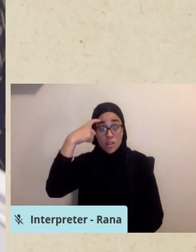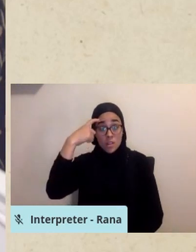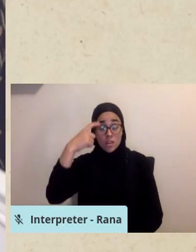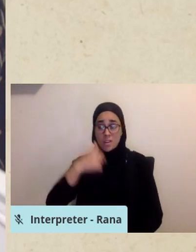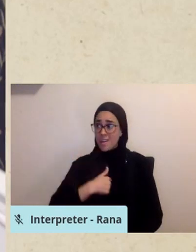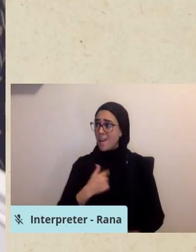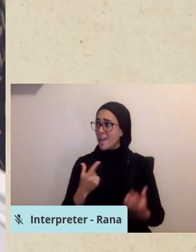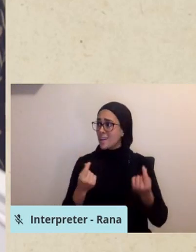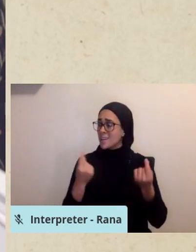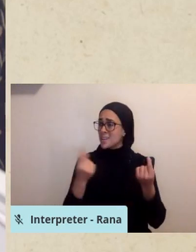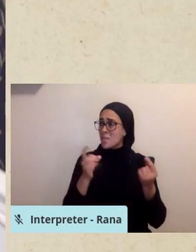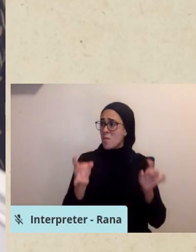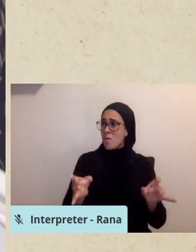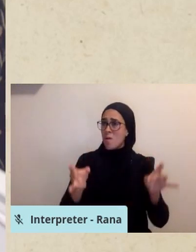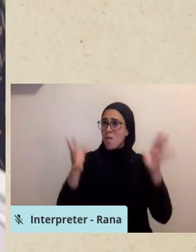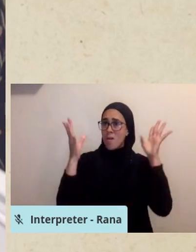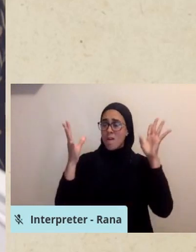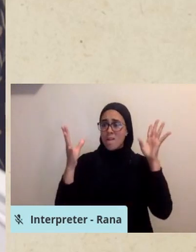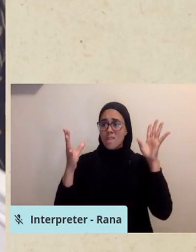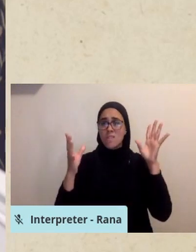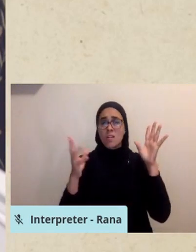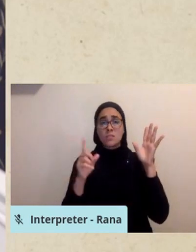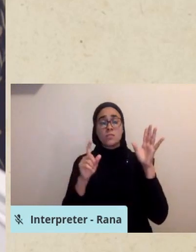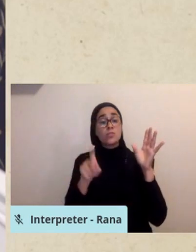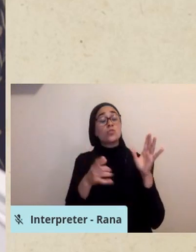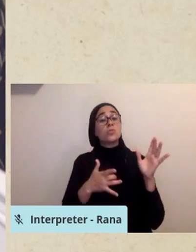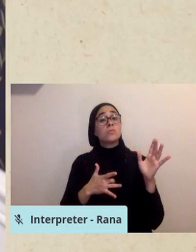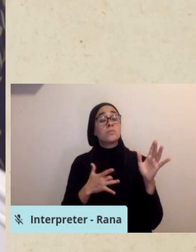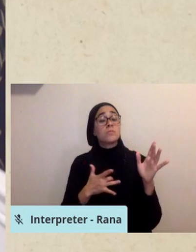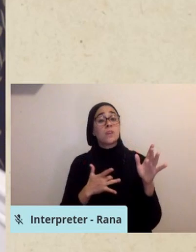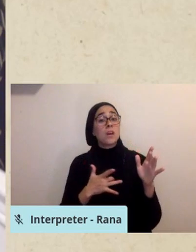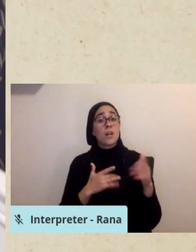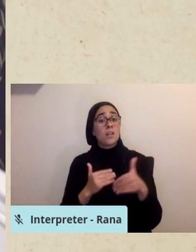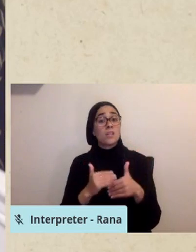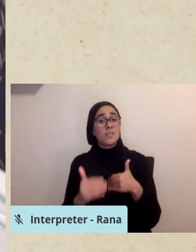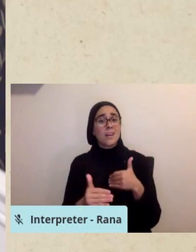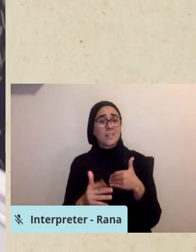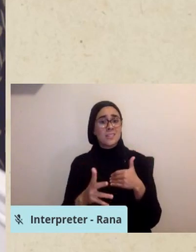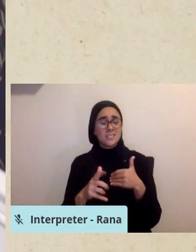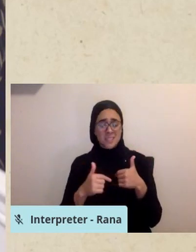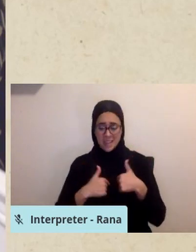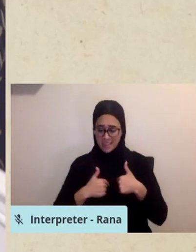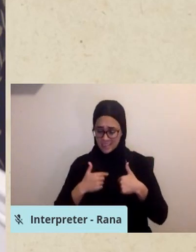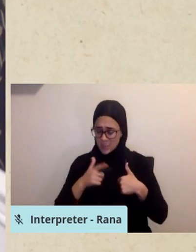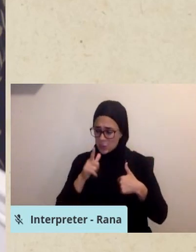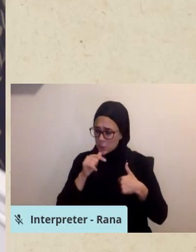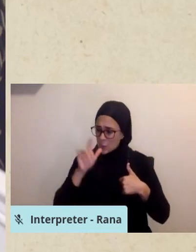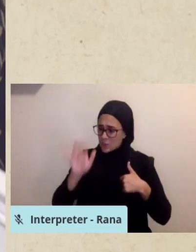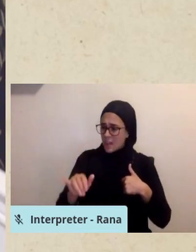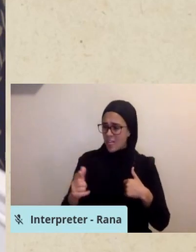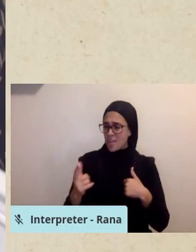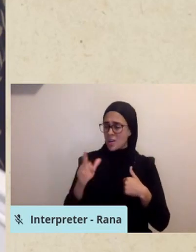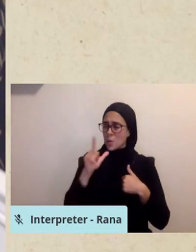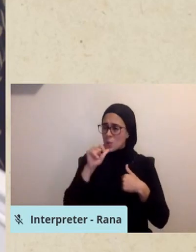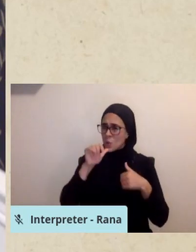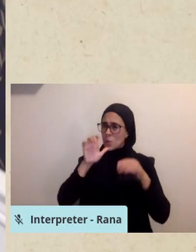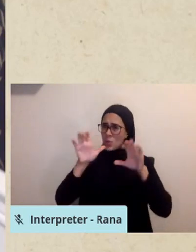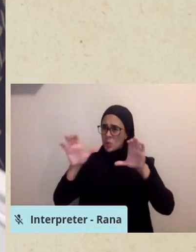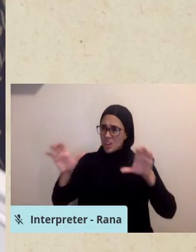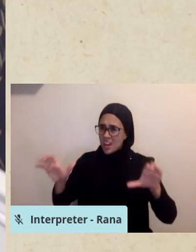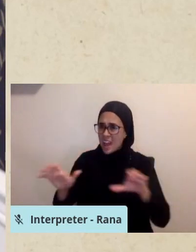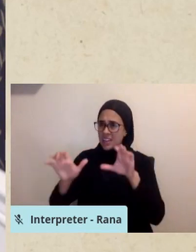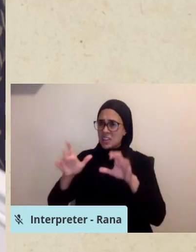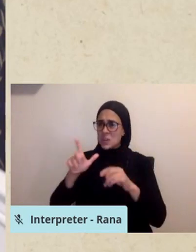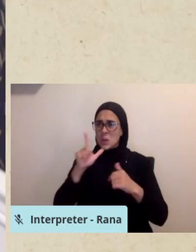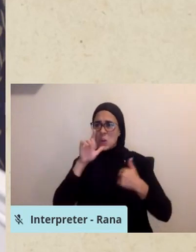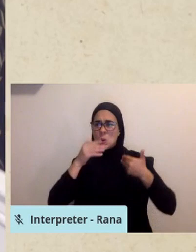did something horrible, a natural follow-up to that becomes, what kind of person does this? What kind of person am